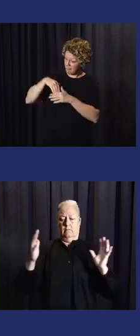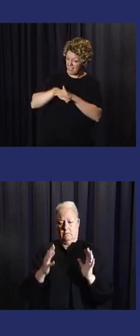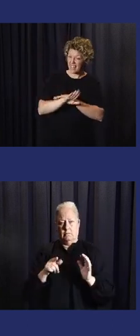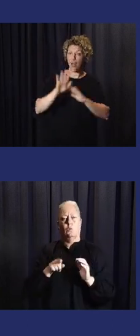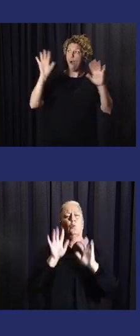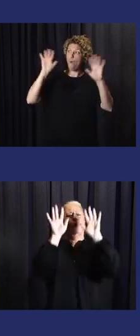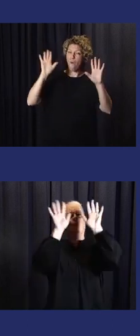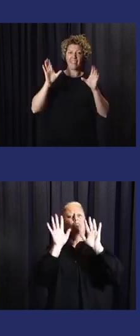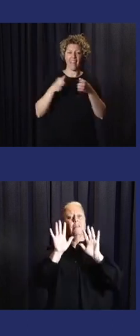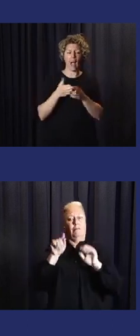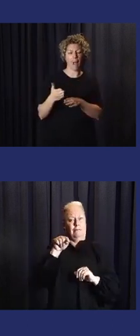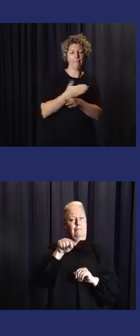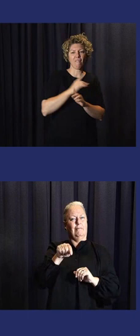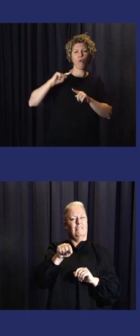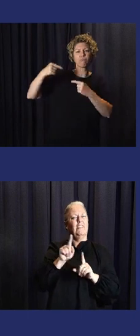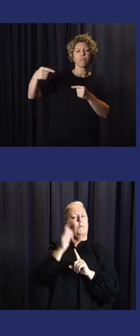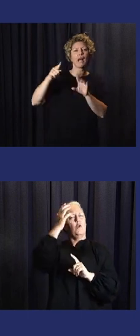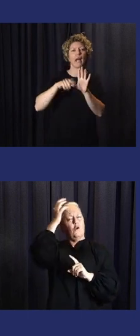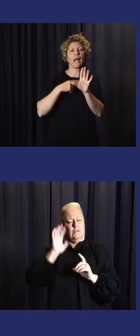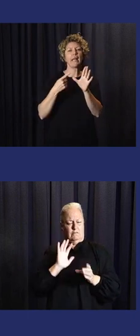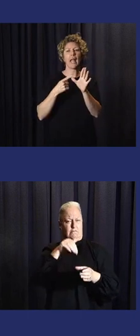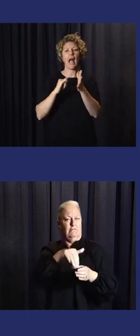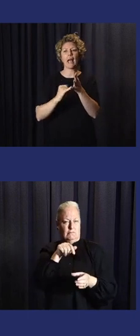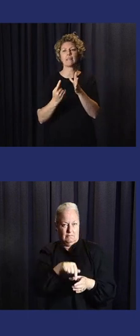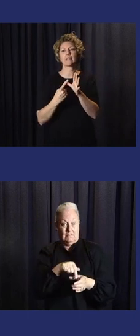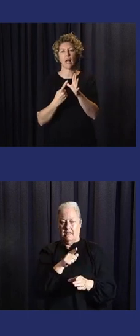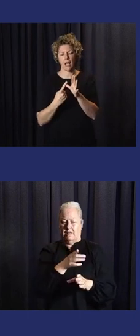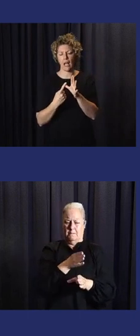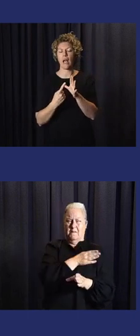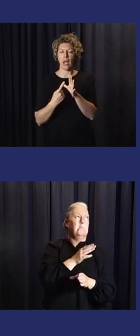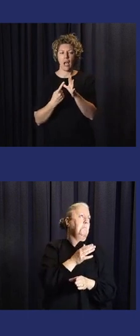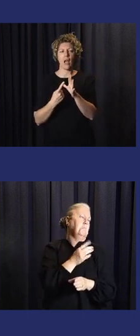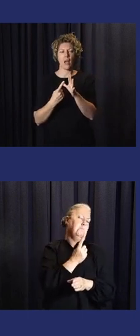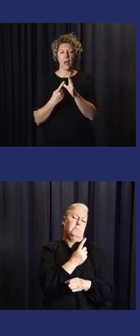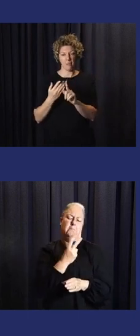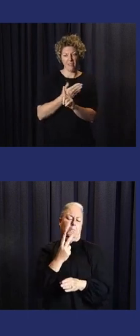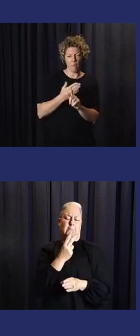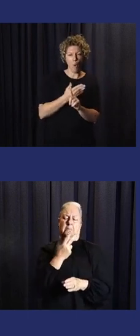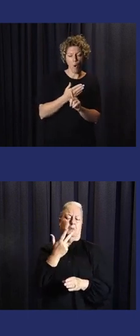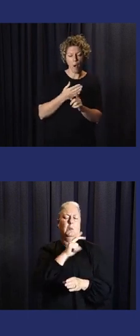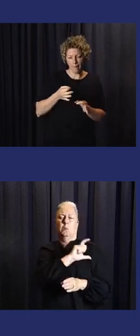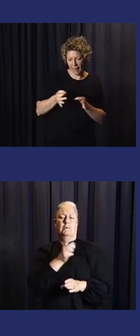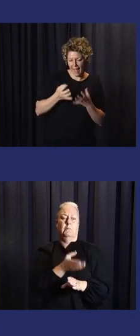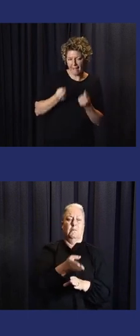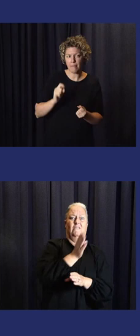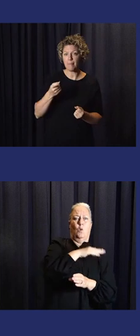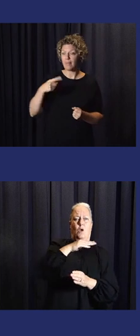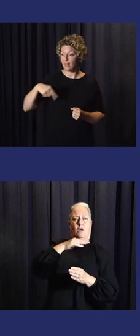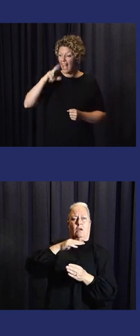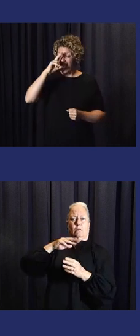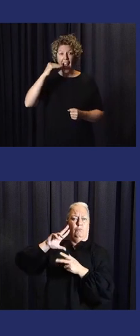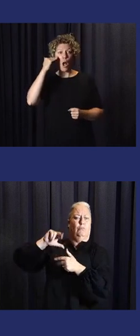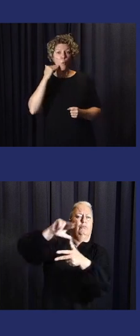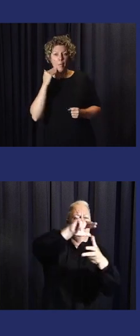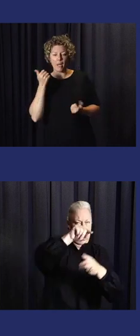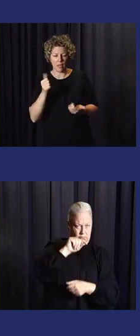Pacific Island countries into the Weather Office. This was just before TC Yasa. So it several weeks, I think,